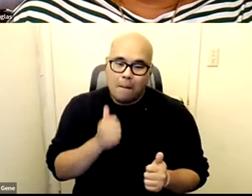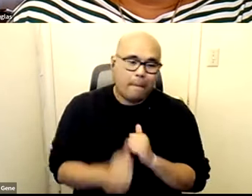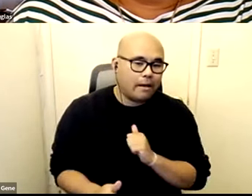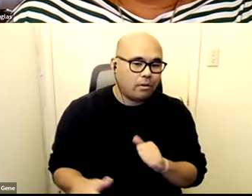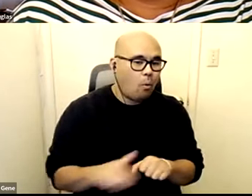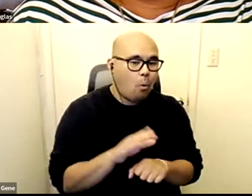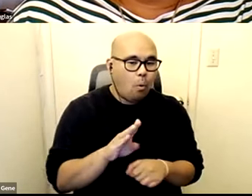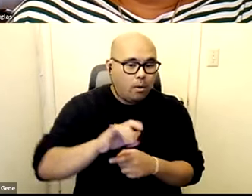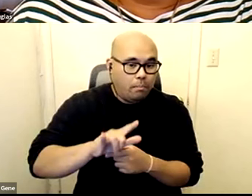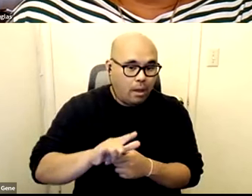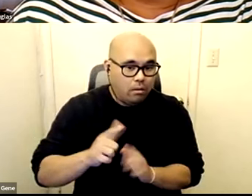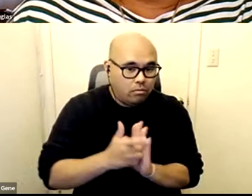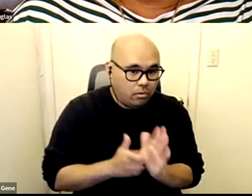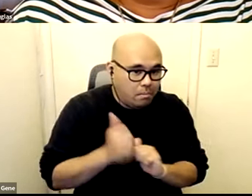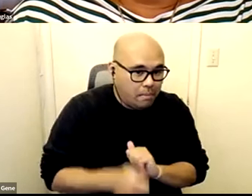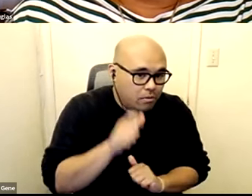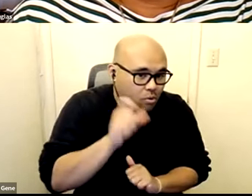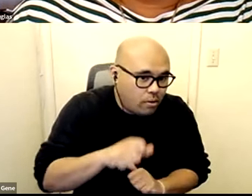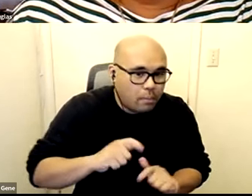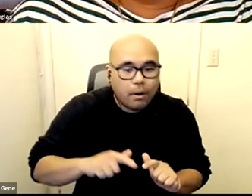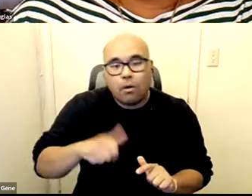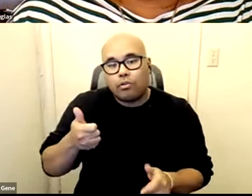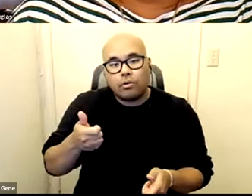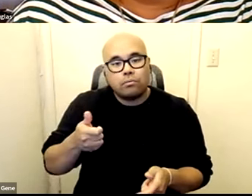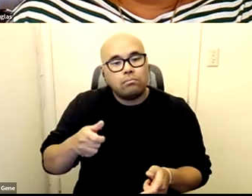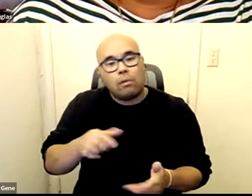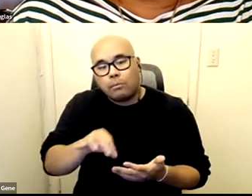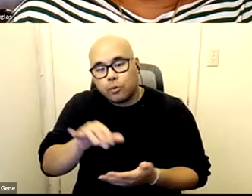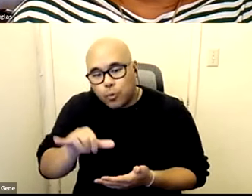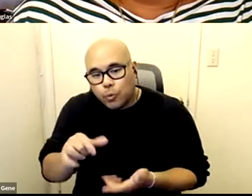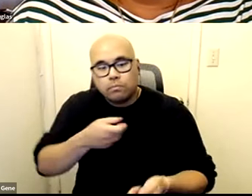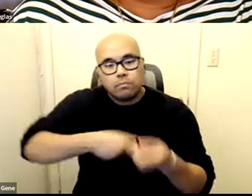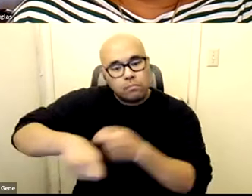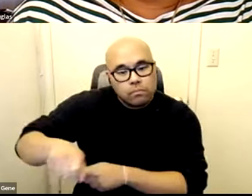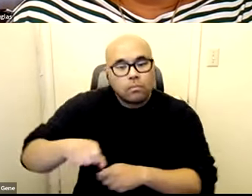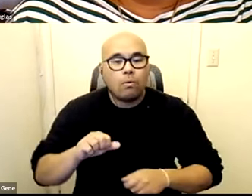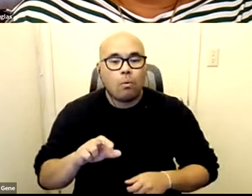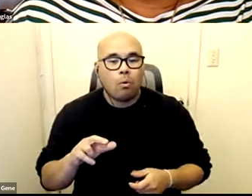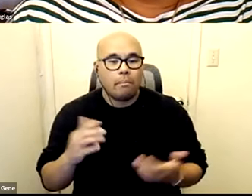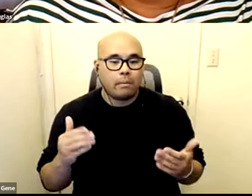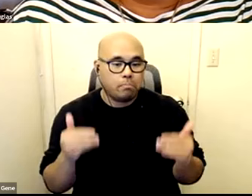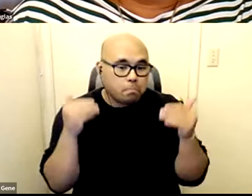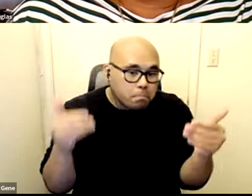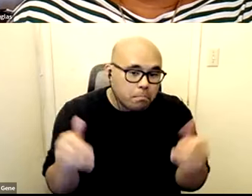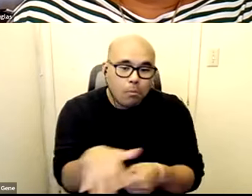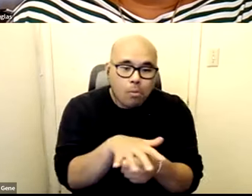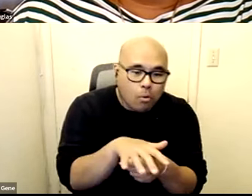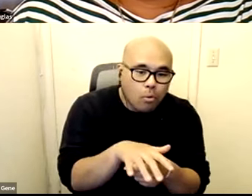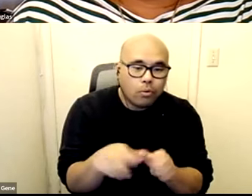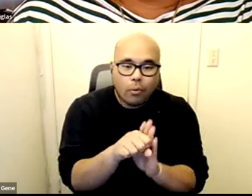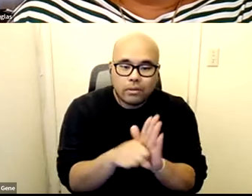quicker but there could be some other trade-offs around that as well or you know actually moving through local or state